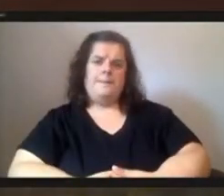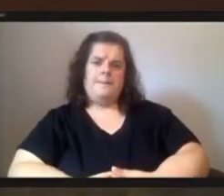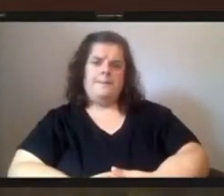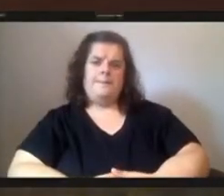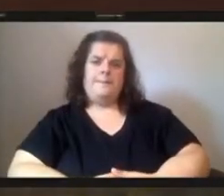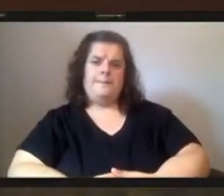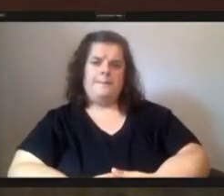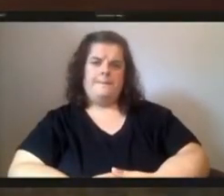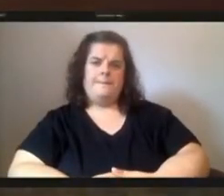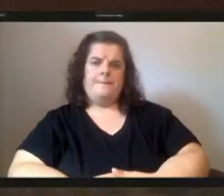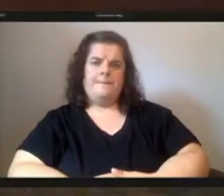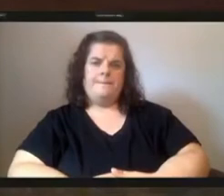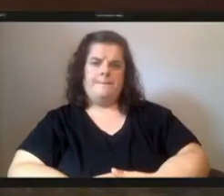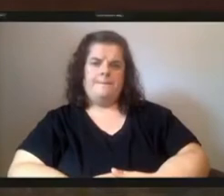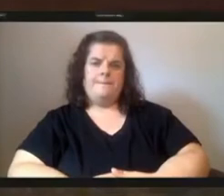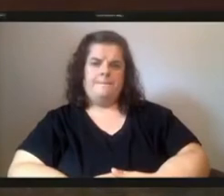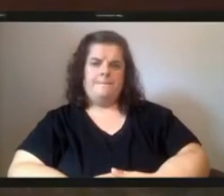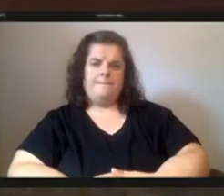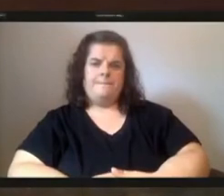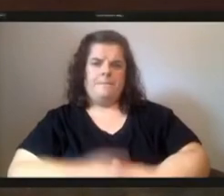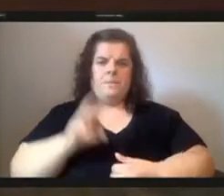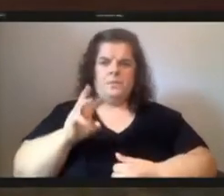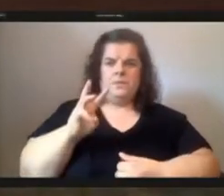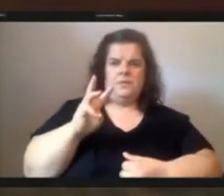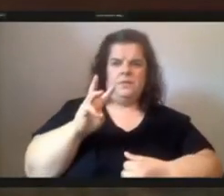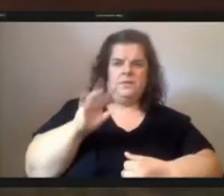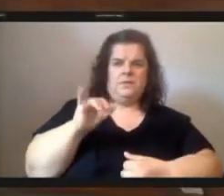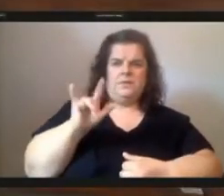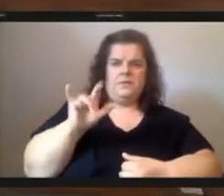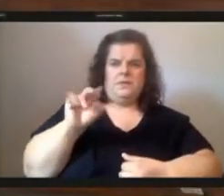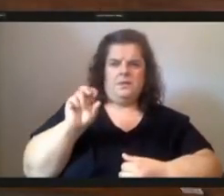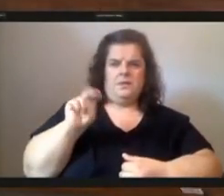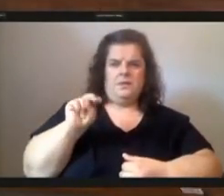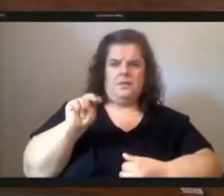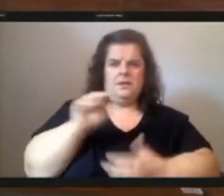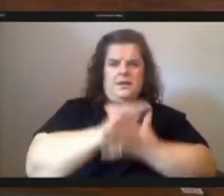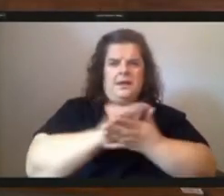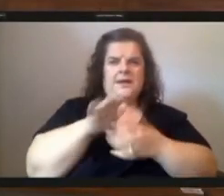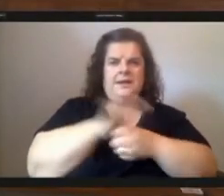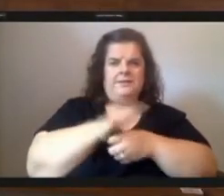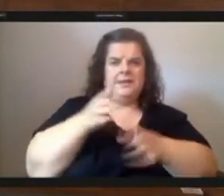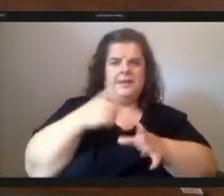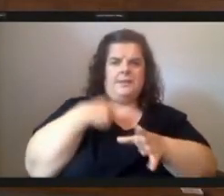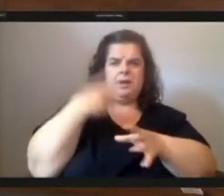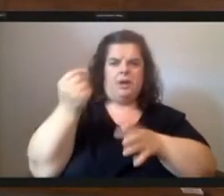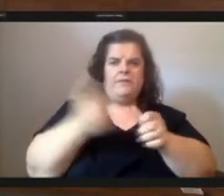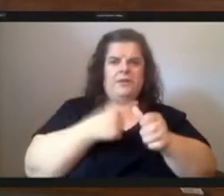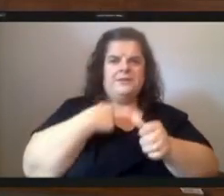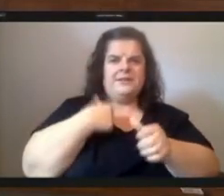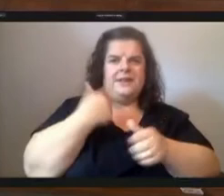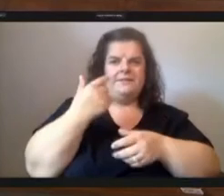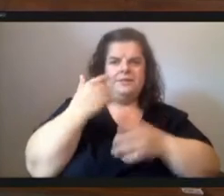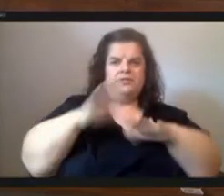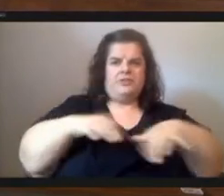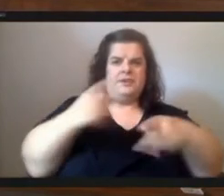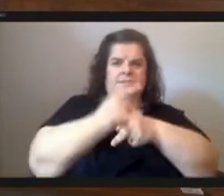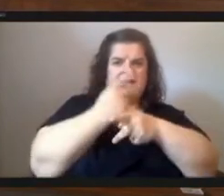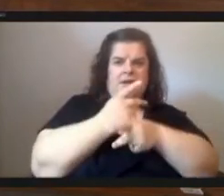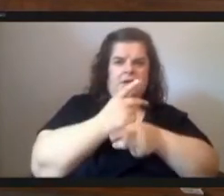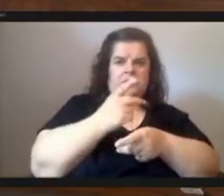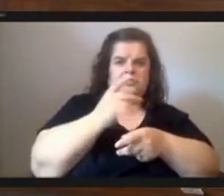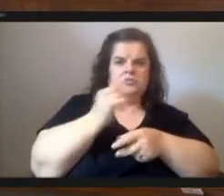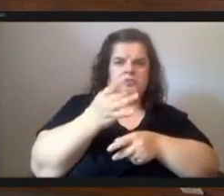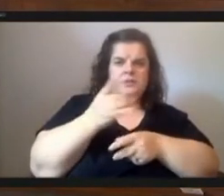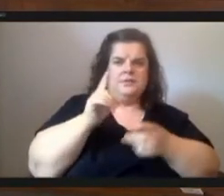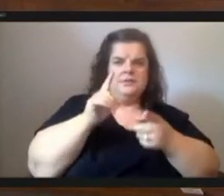yeah i appreciate it councilman wilson um was kind enough to let me go first since i have child care duties that to get to if that's all